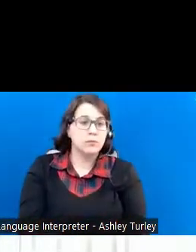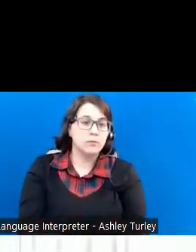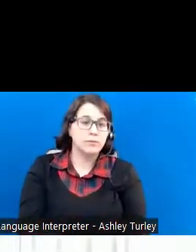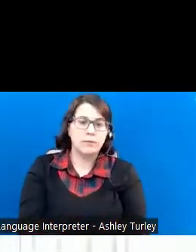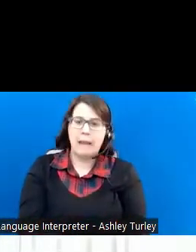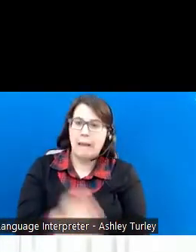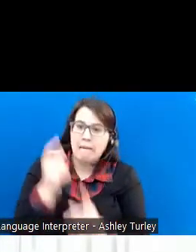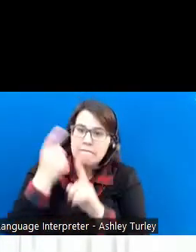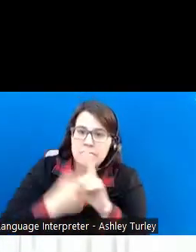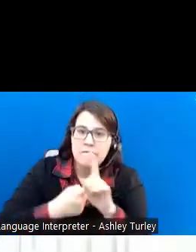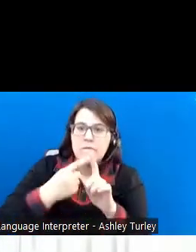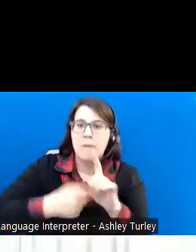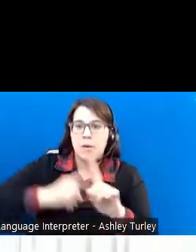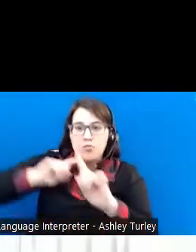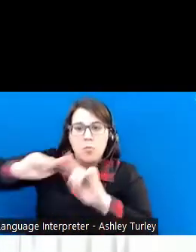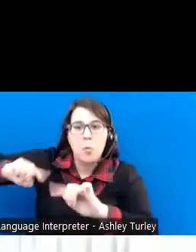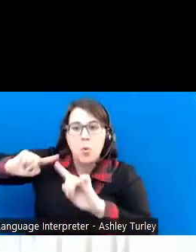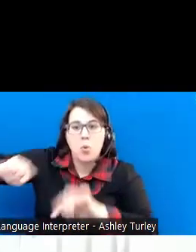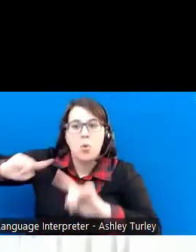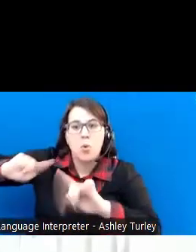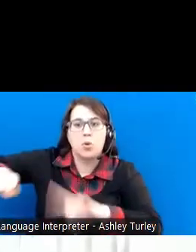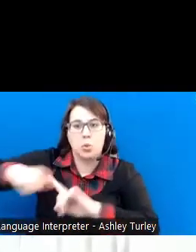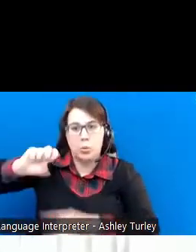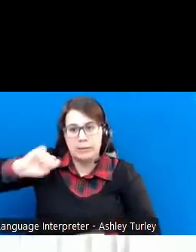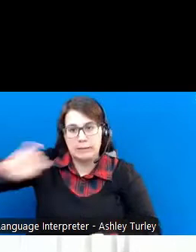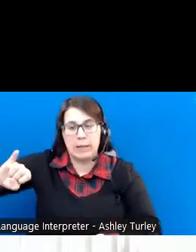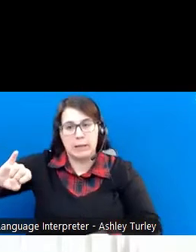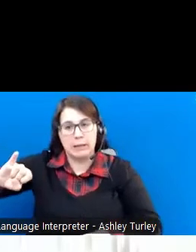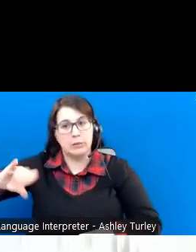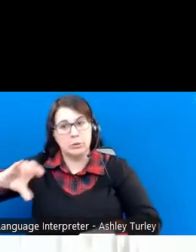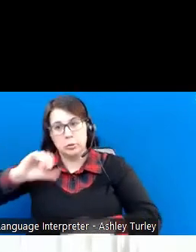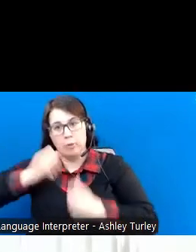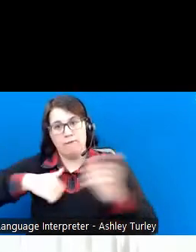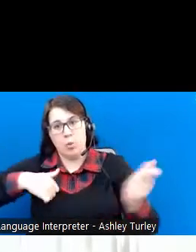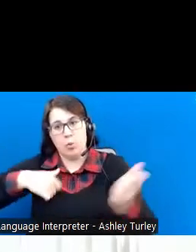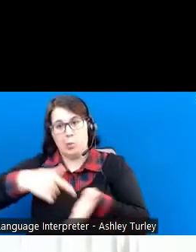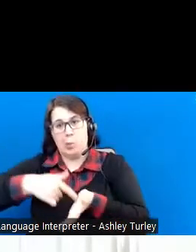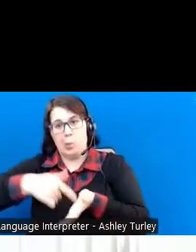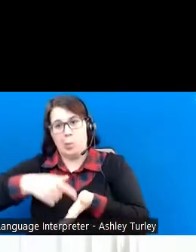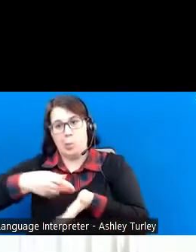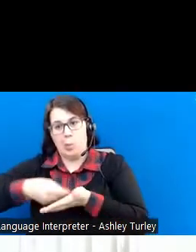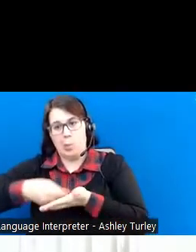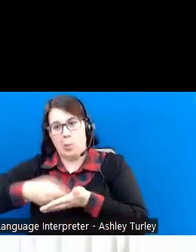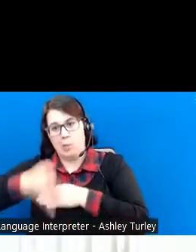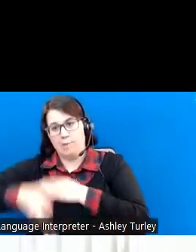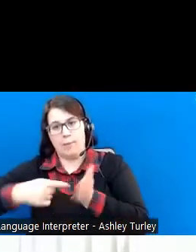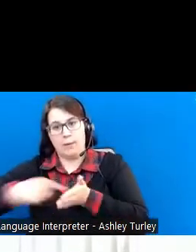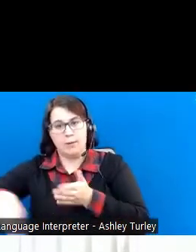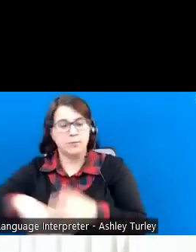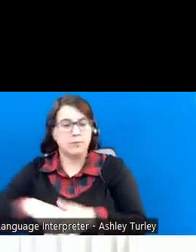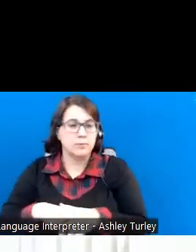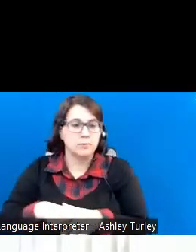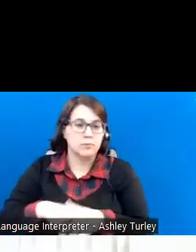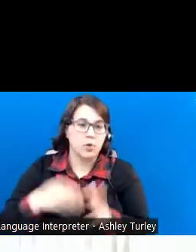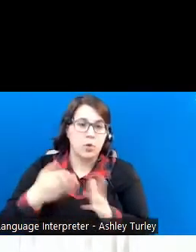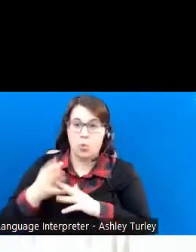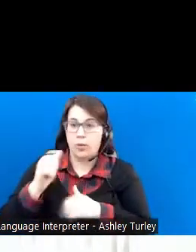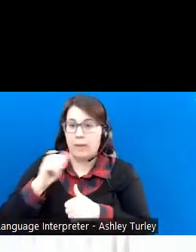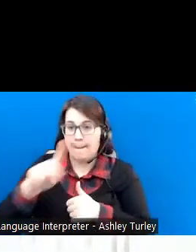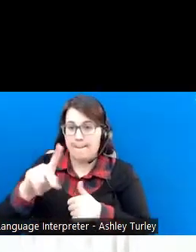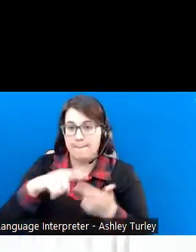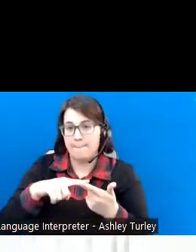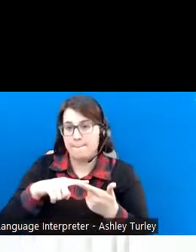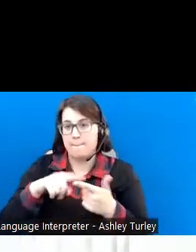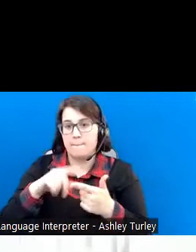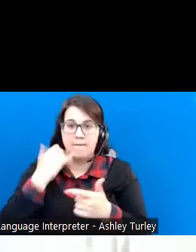month to prevent an overpayment through the app, the phone system, faxing, mailing, or in